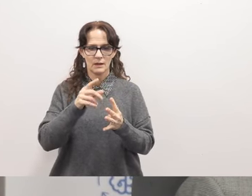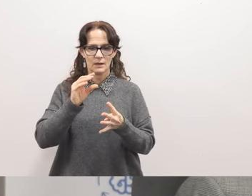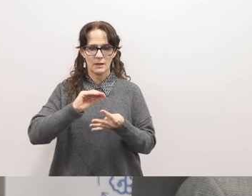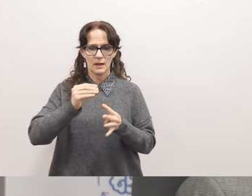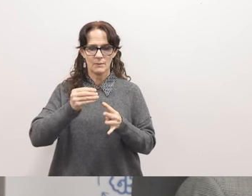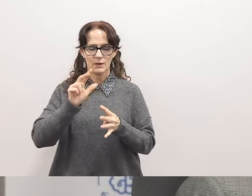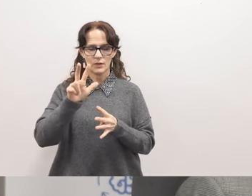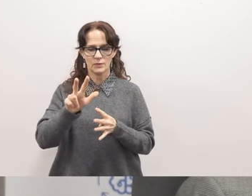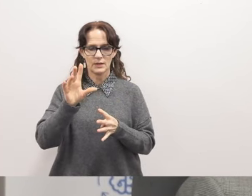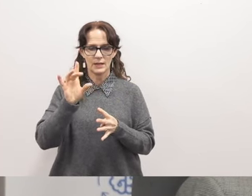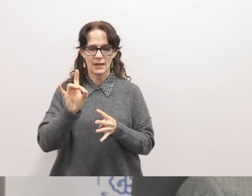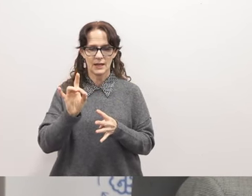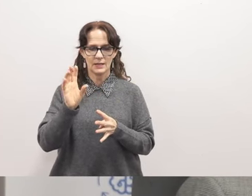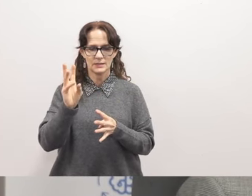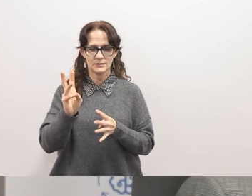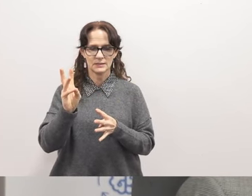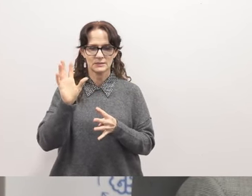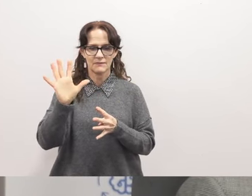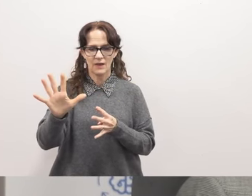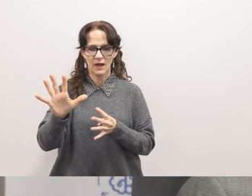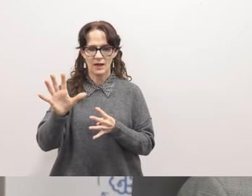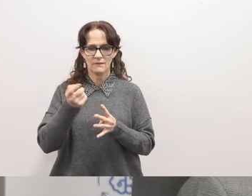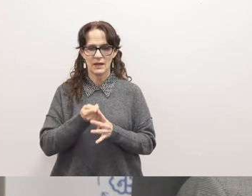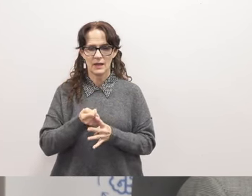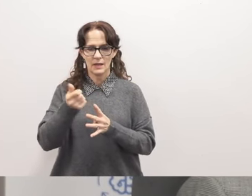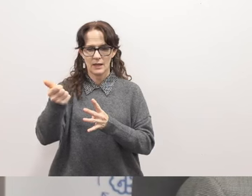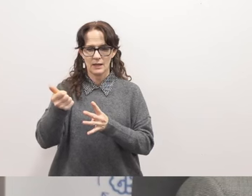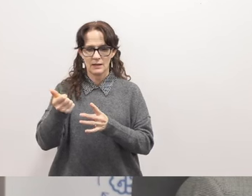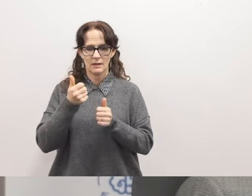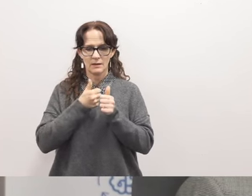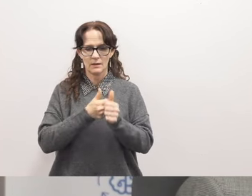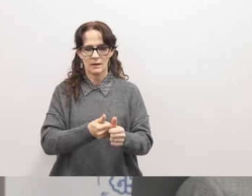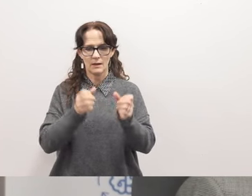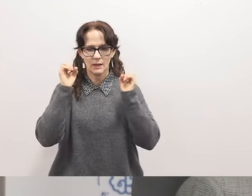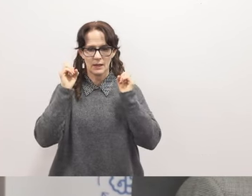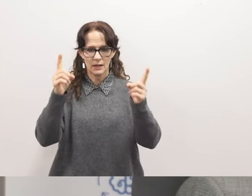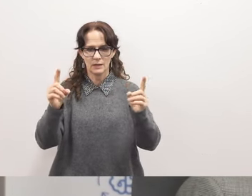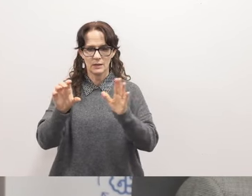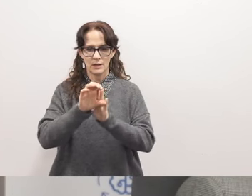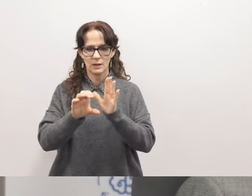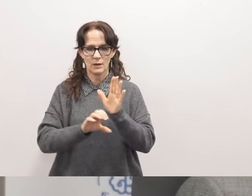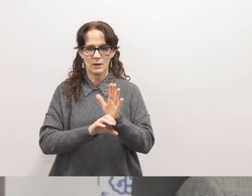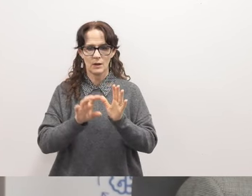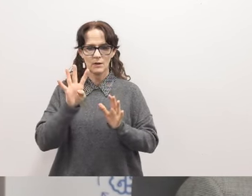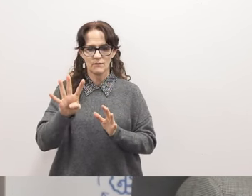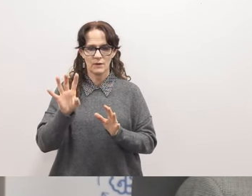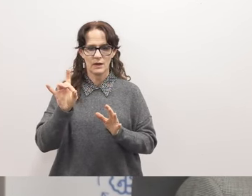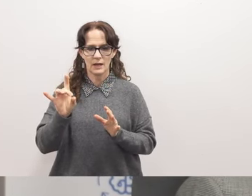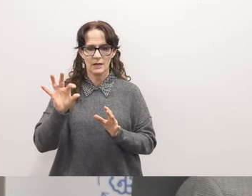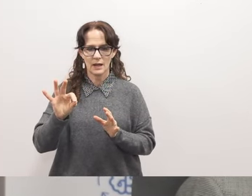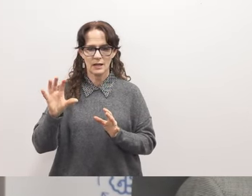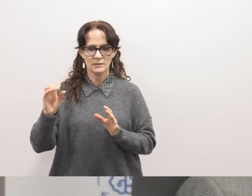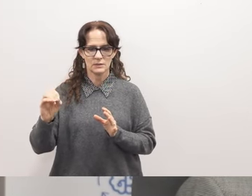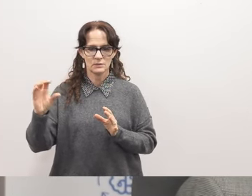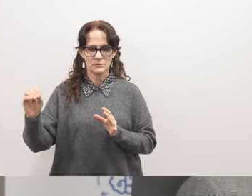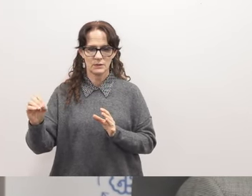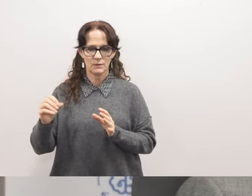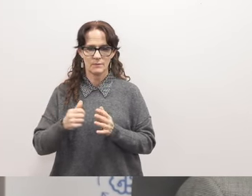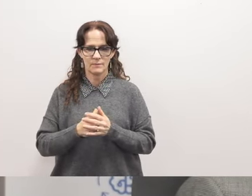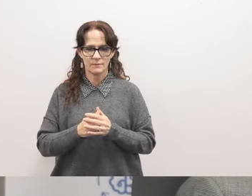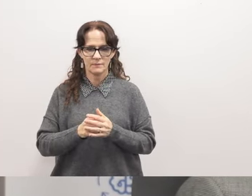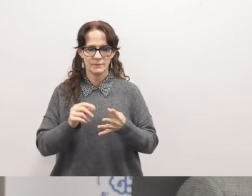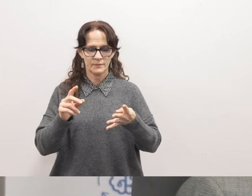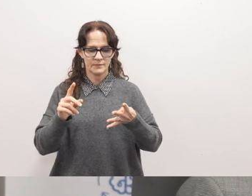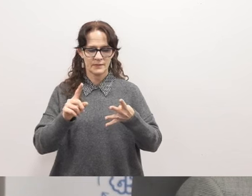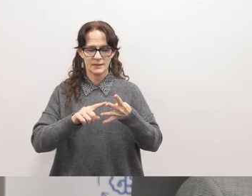3865 was expelled in compliance with education code section 48900 the